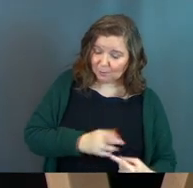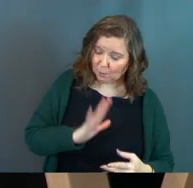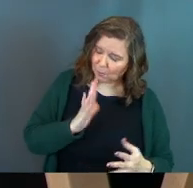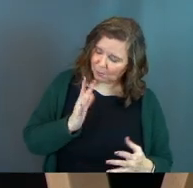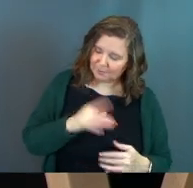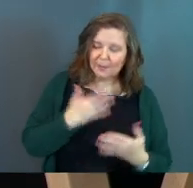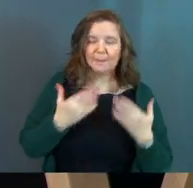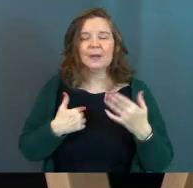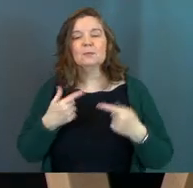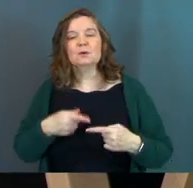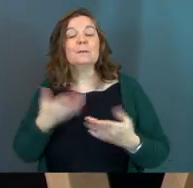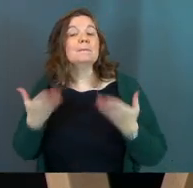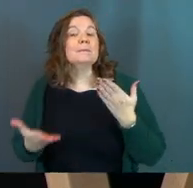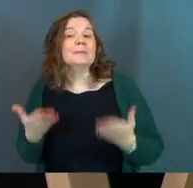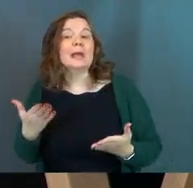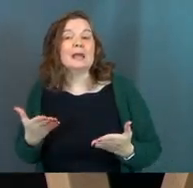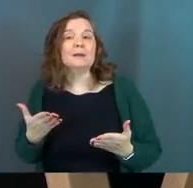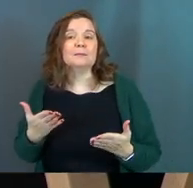Amen.